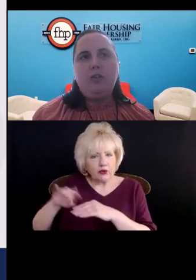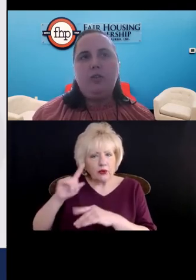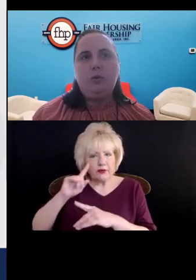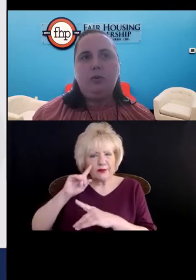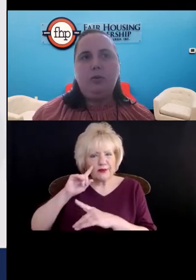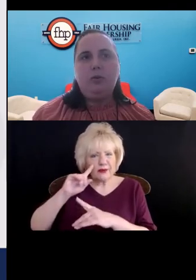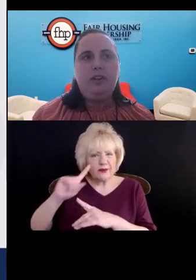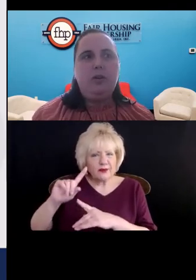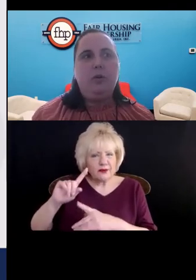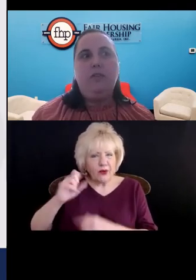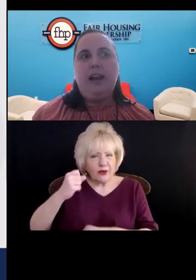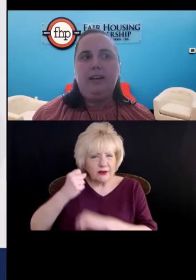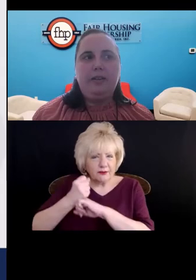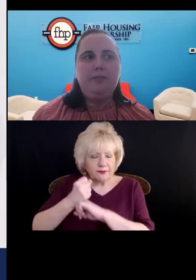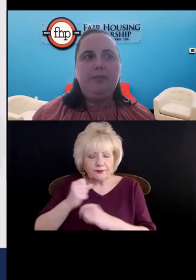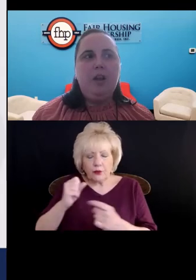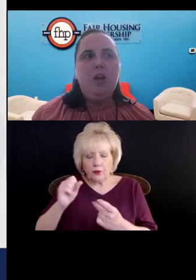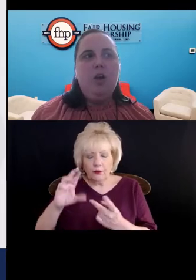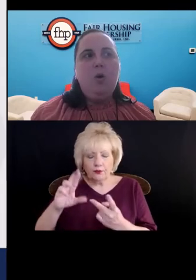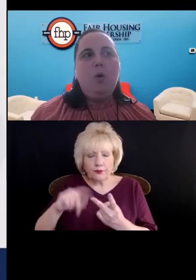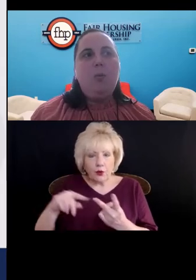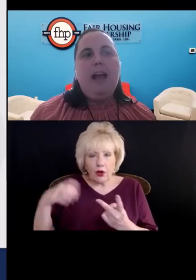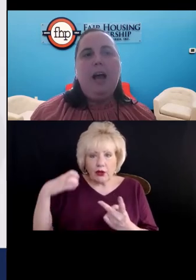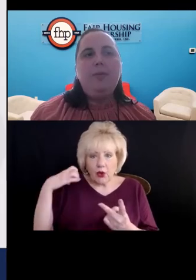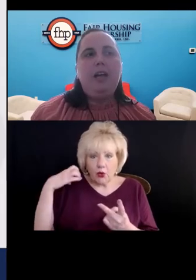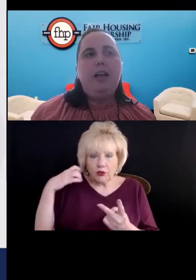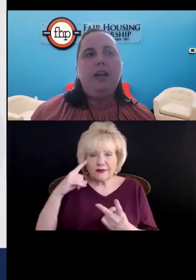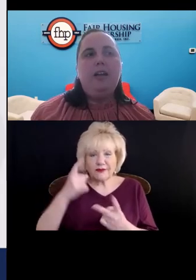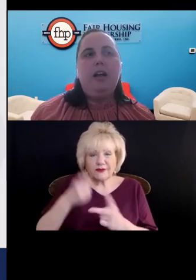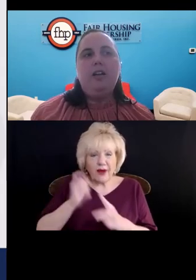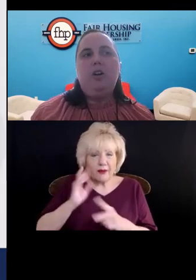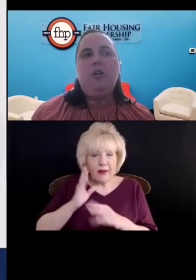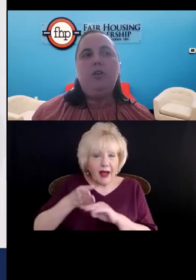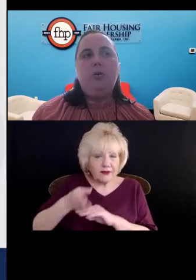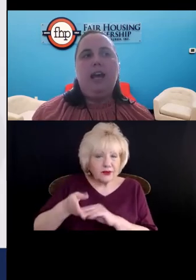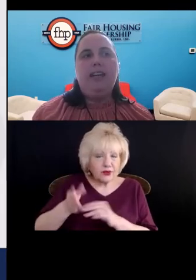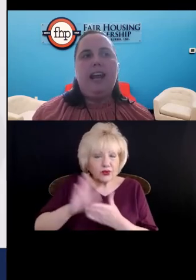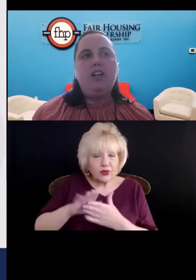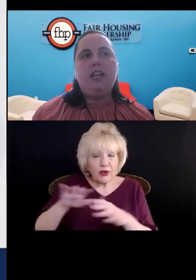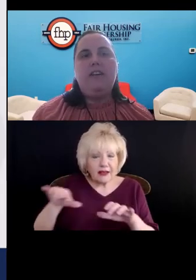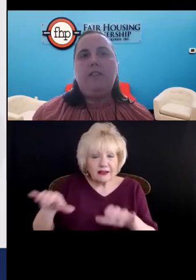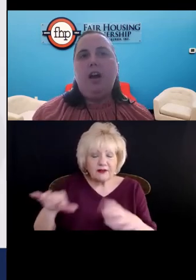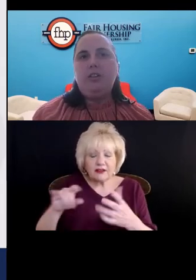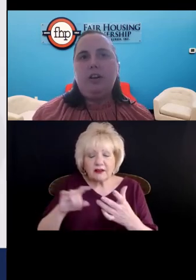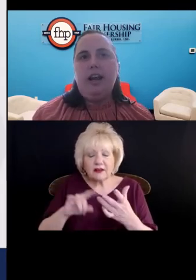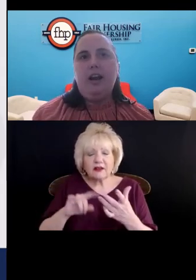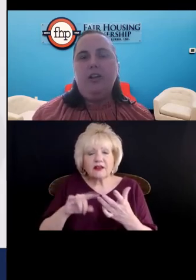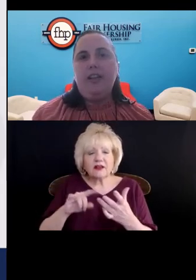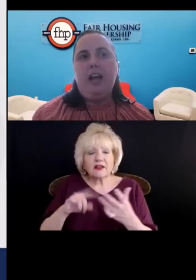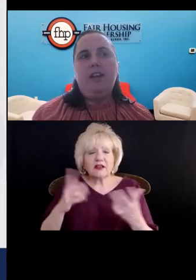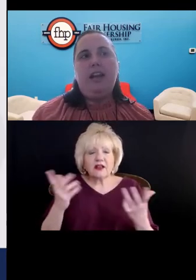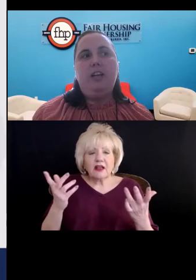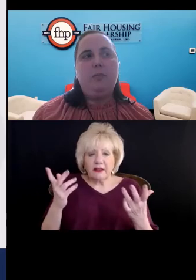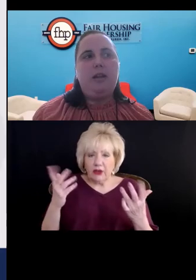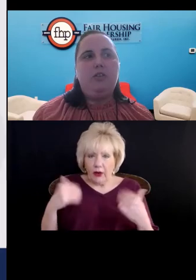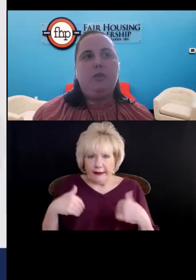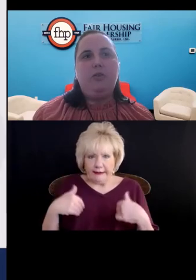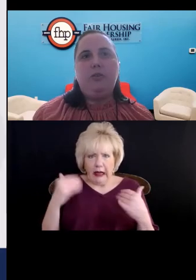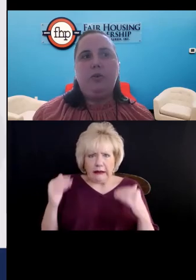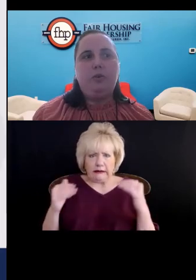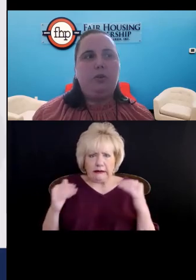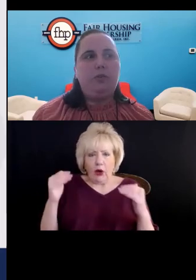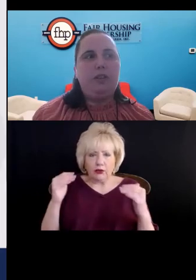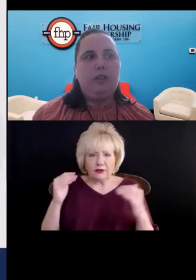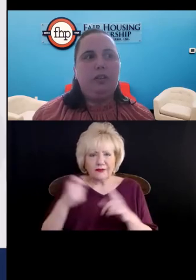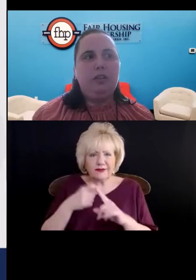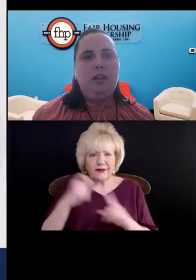at an after-school activity or event or perhaps a young adult who has aged out of foster care and they have a case manager